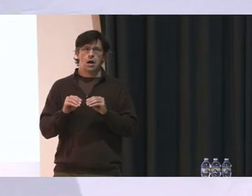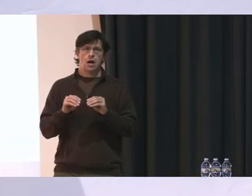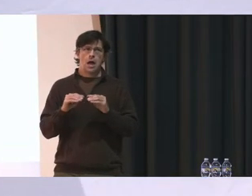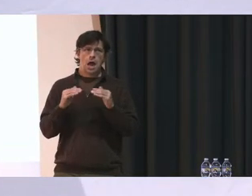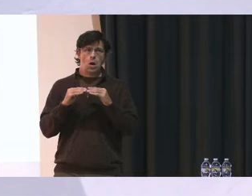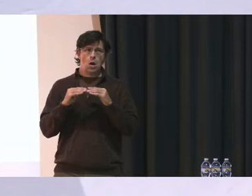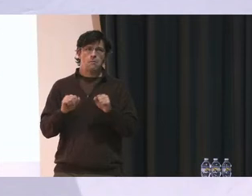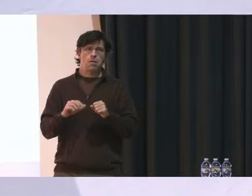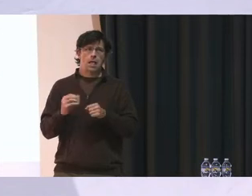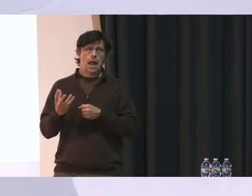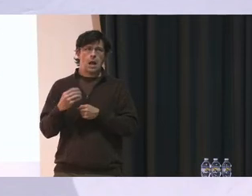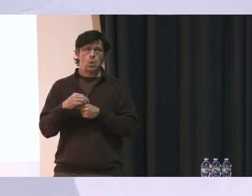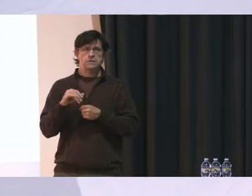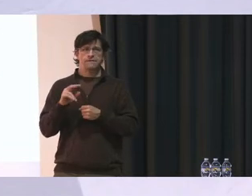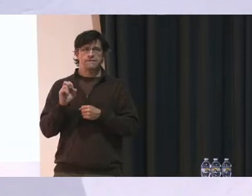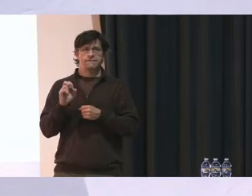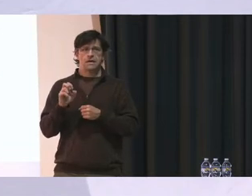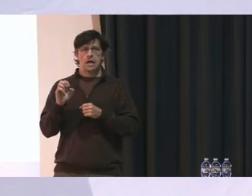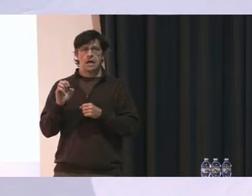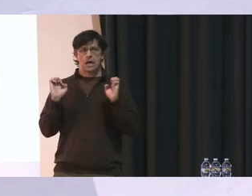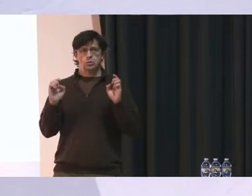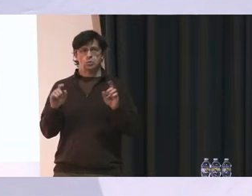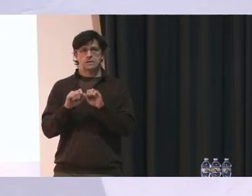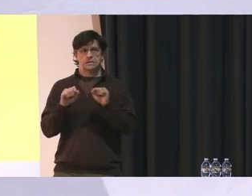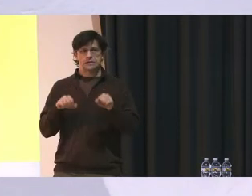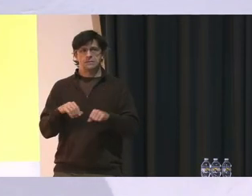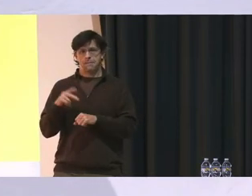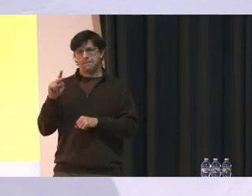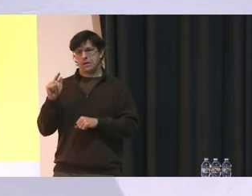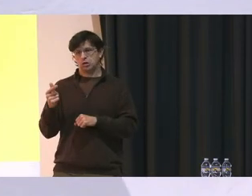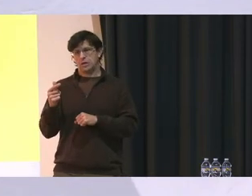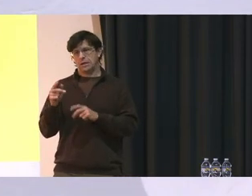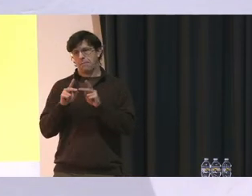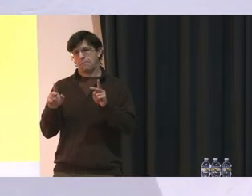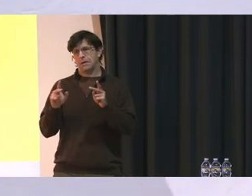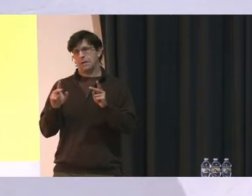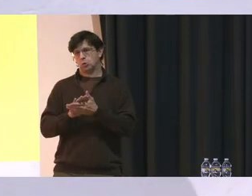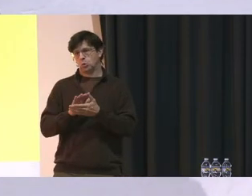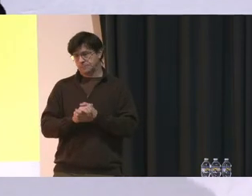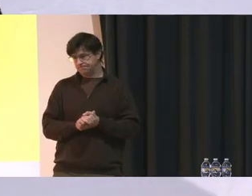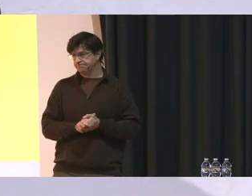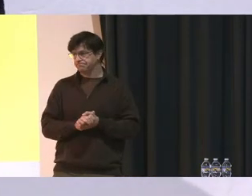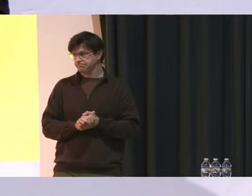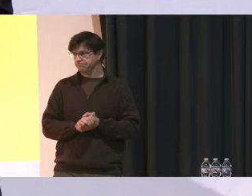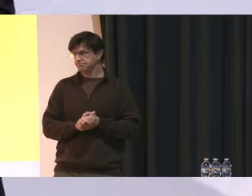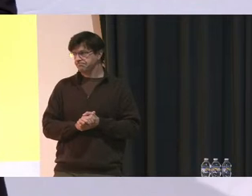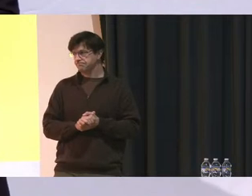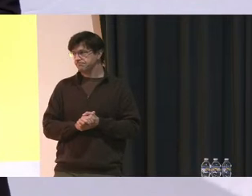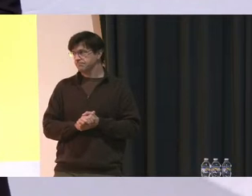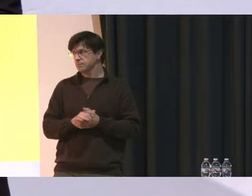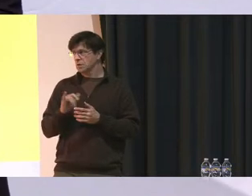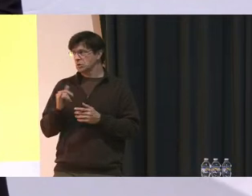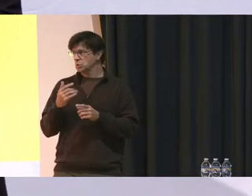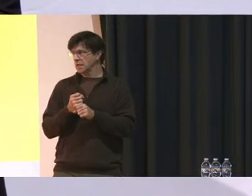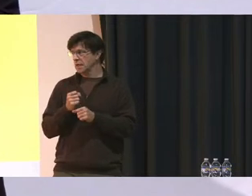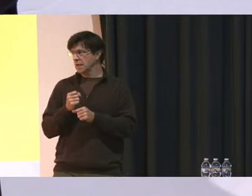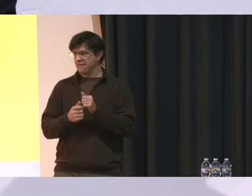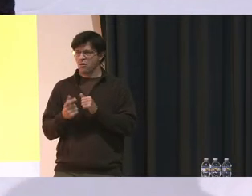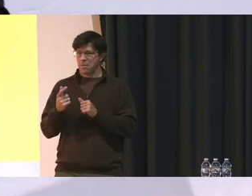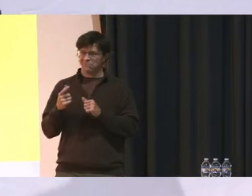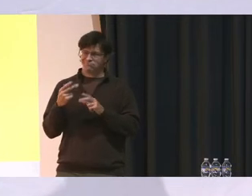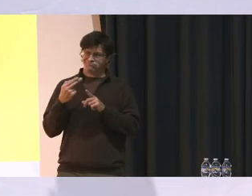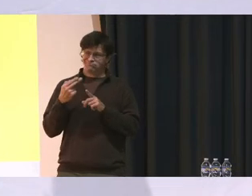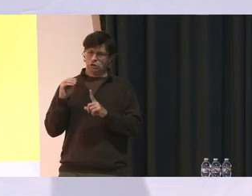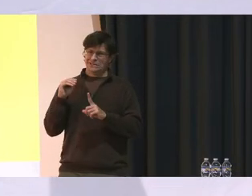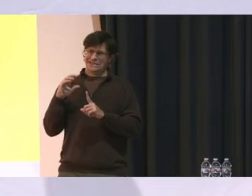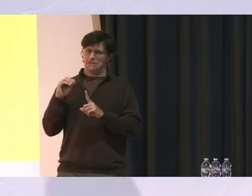inclusive educational system in the Prince George's County Public Schools. Now, to just give everybody kind of the snapshot